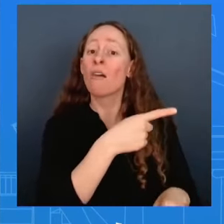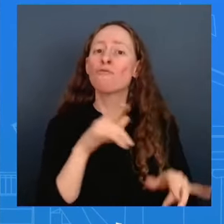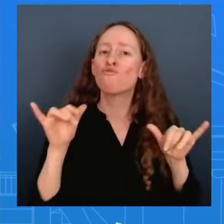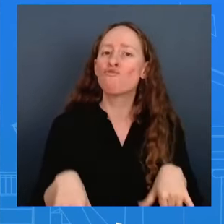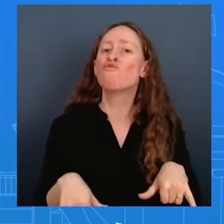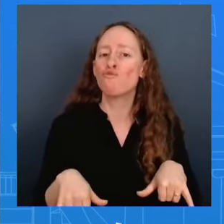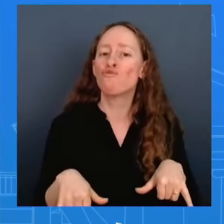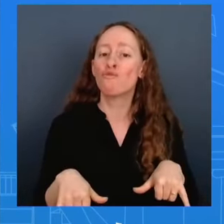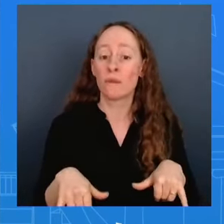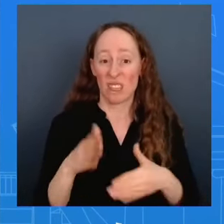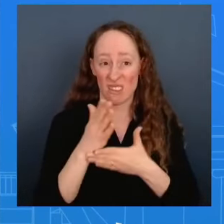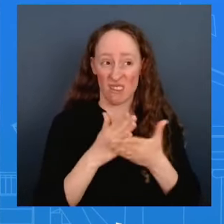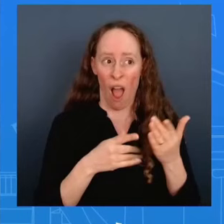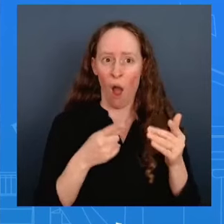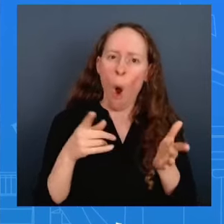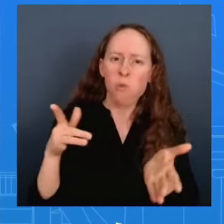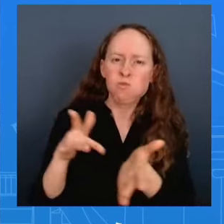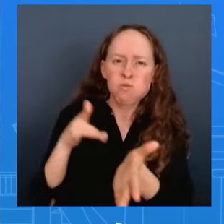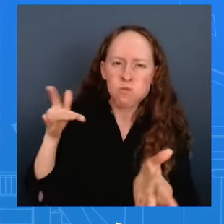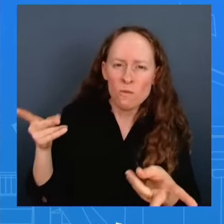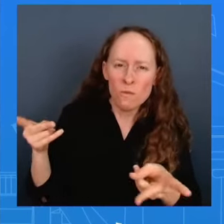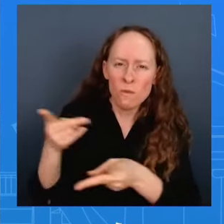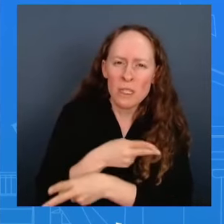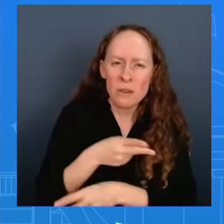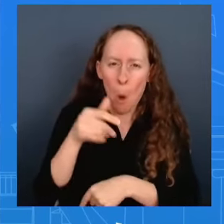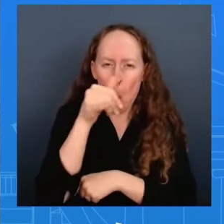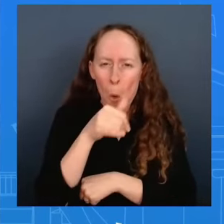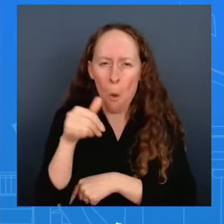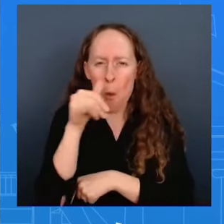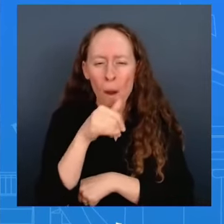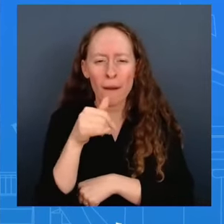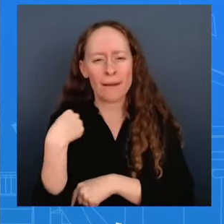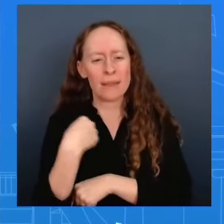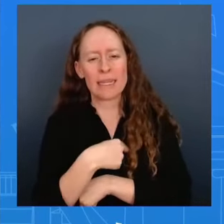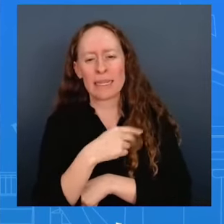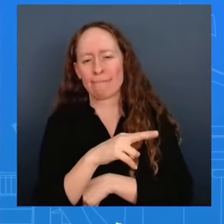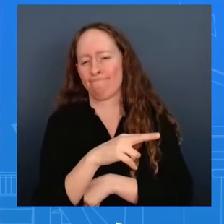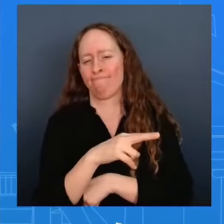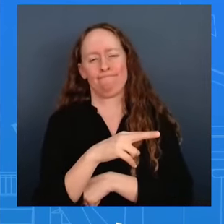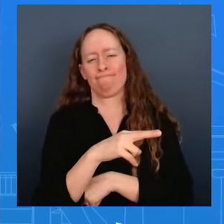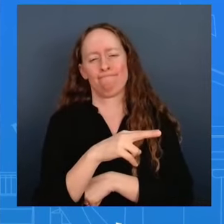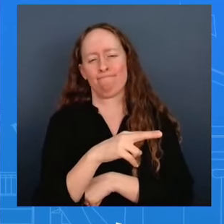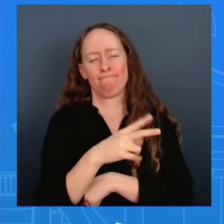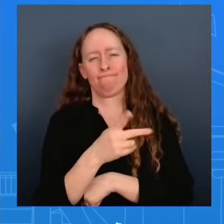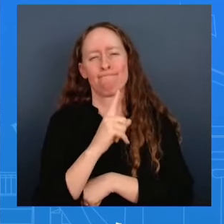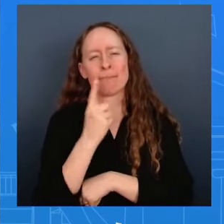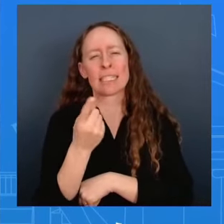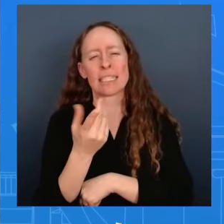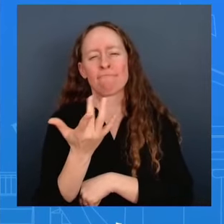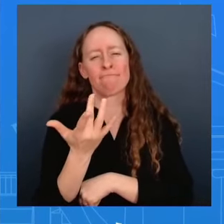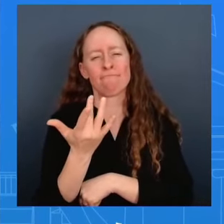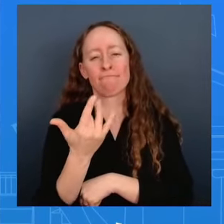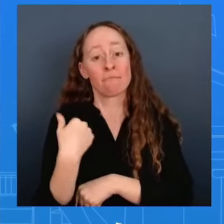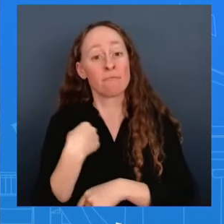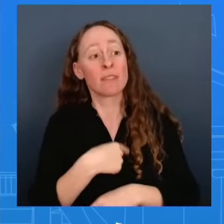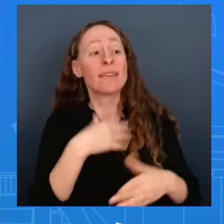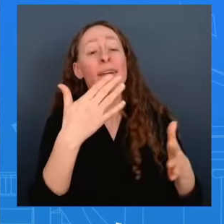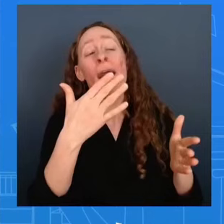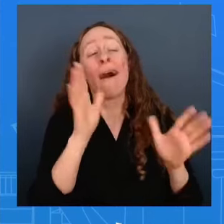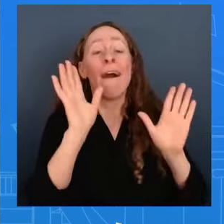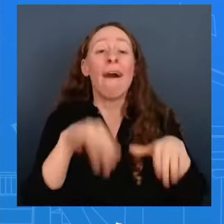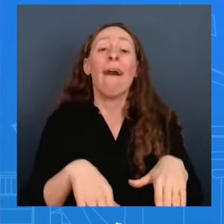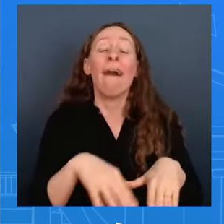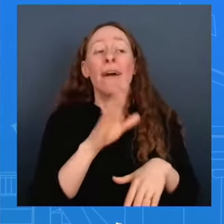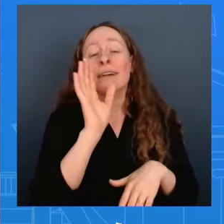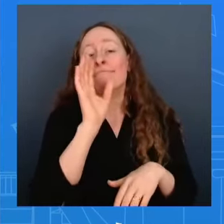reason for us no justification to uh relieving the tariff burdens on the trade with beijing and just